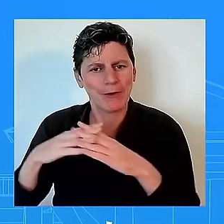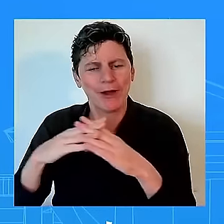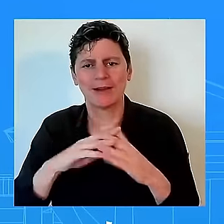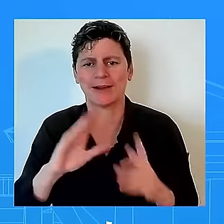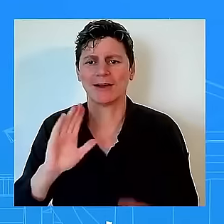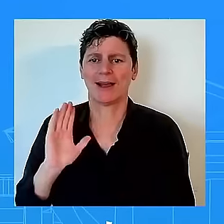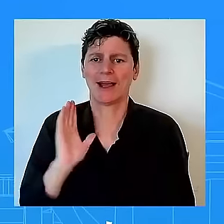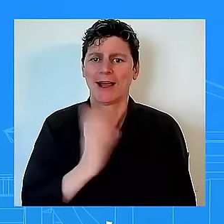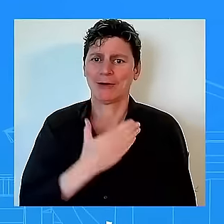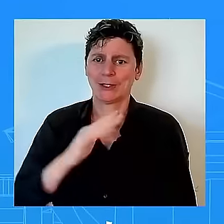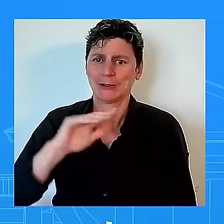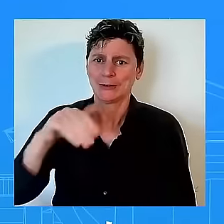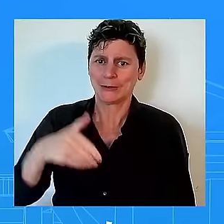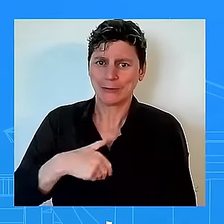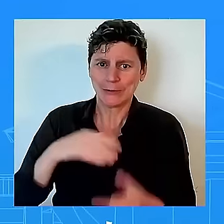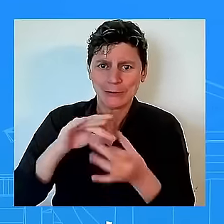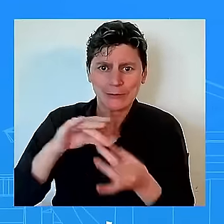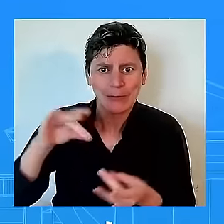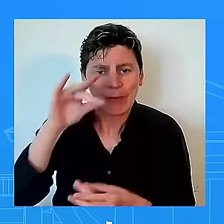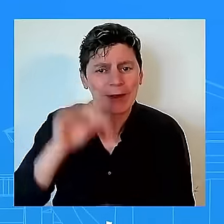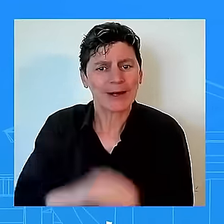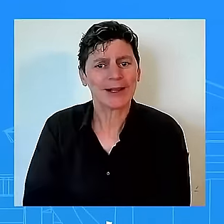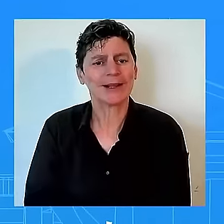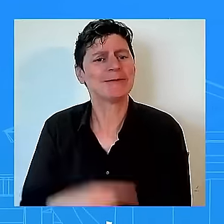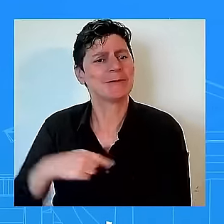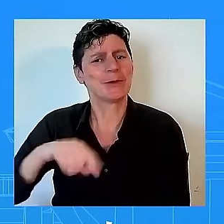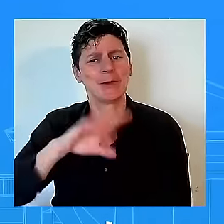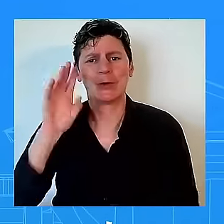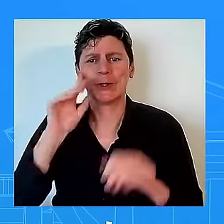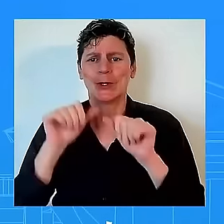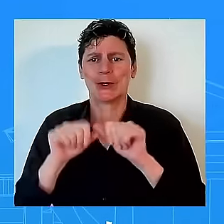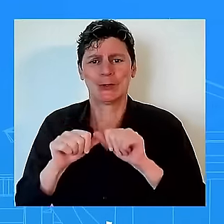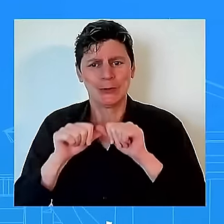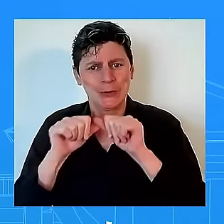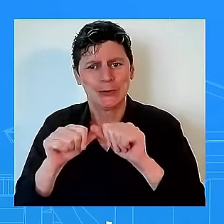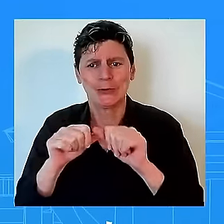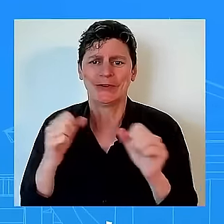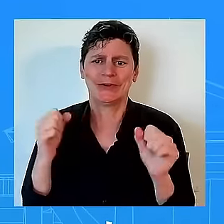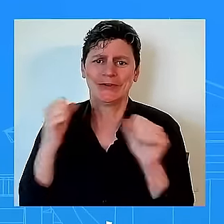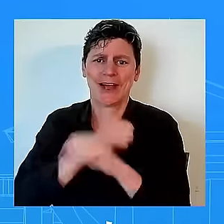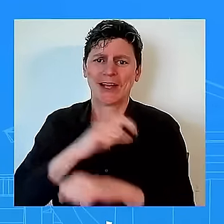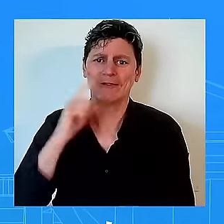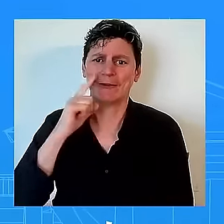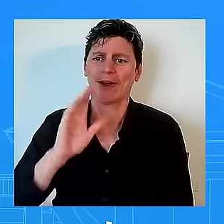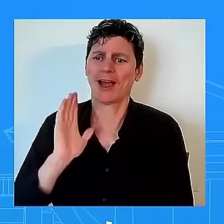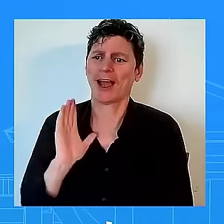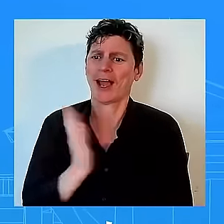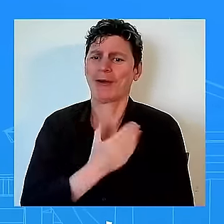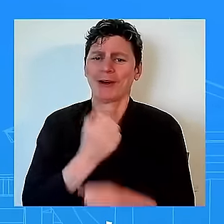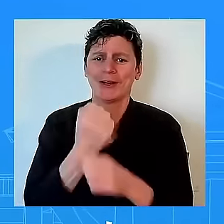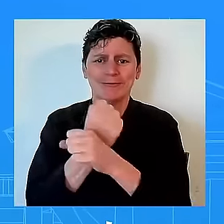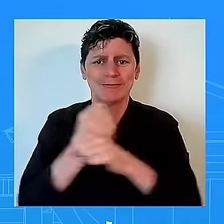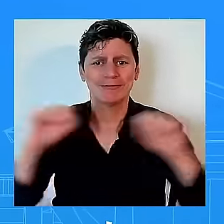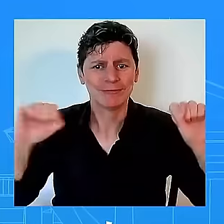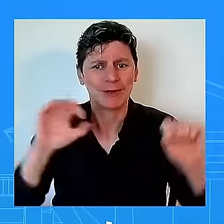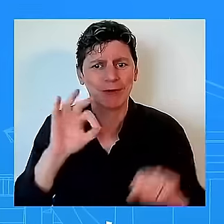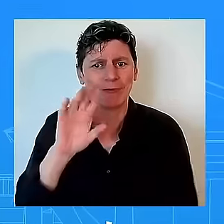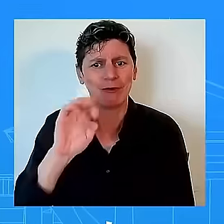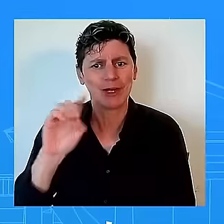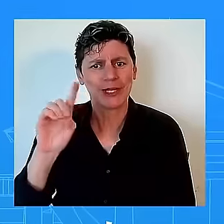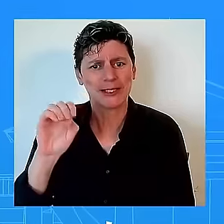fight for our democracy fight for our freedom that's what you see from this administration i'm moving on go ahead go ahead yeah i'm asking about overtime